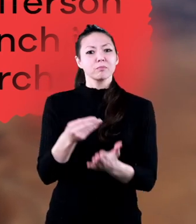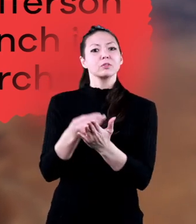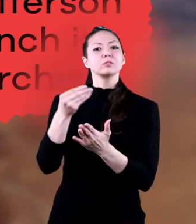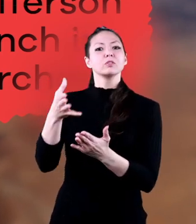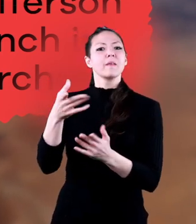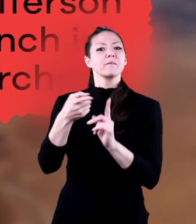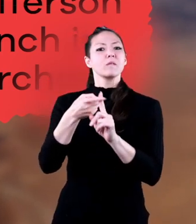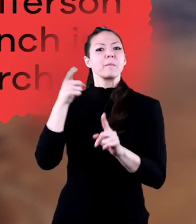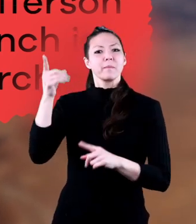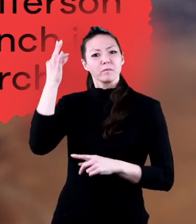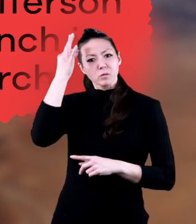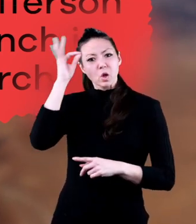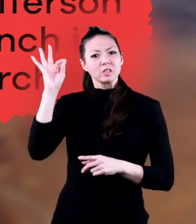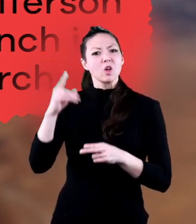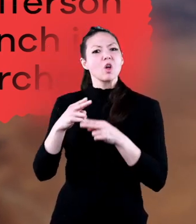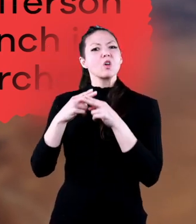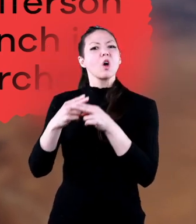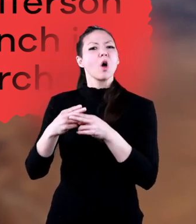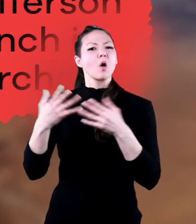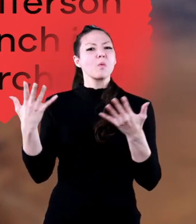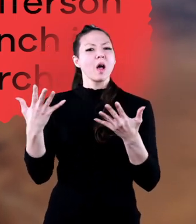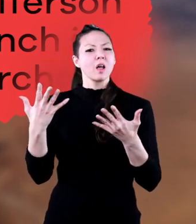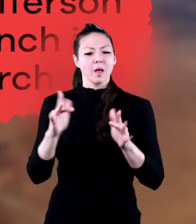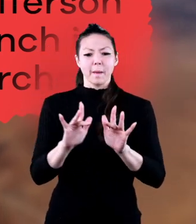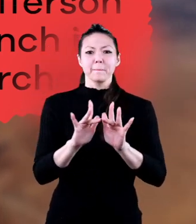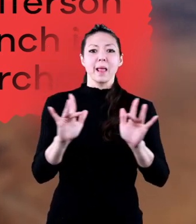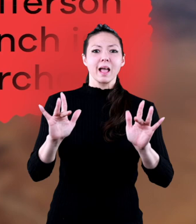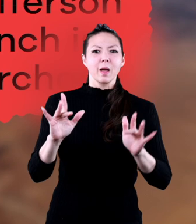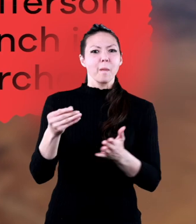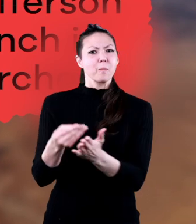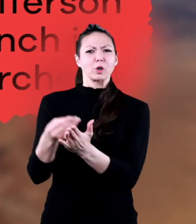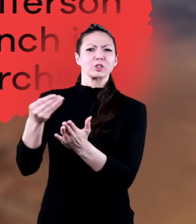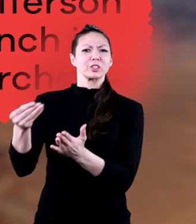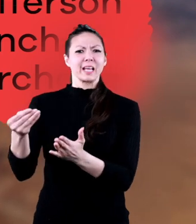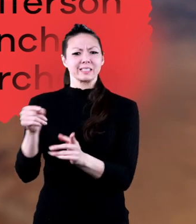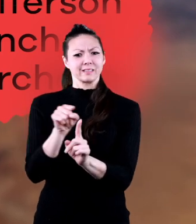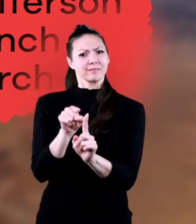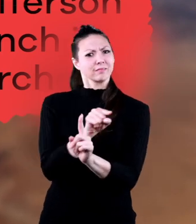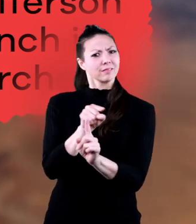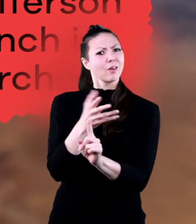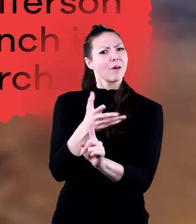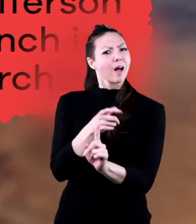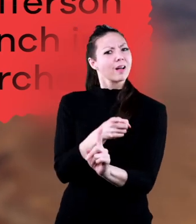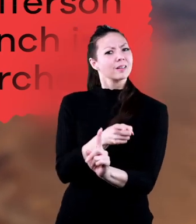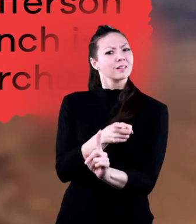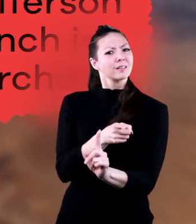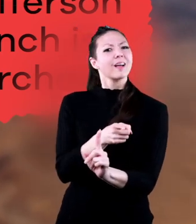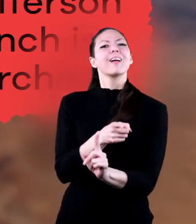Jefferson purchased from the French is called the blank purchase.